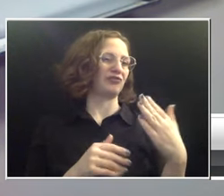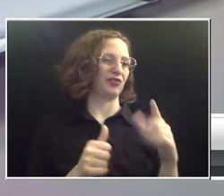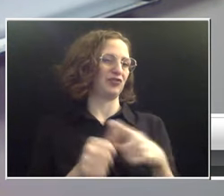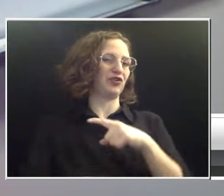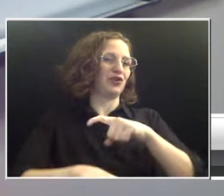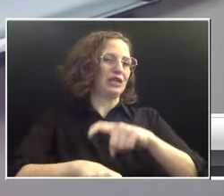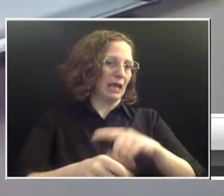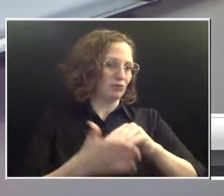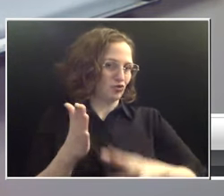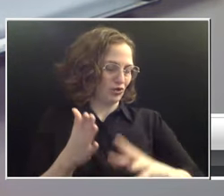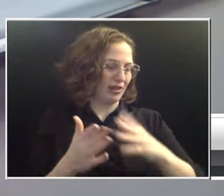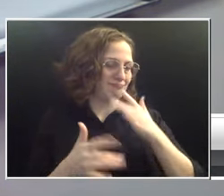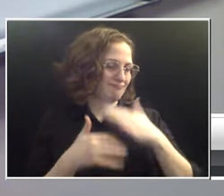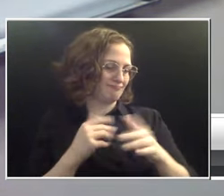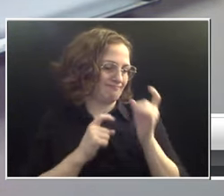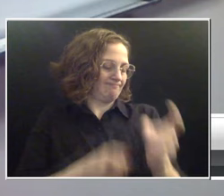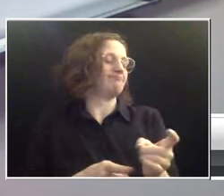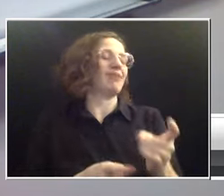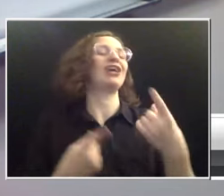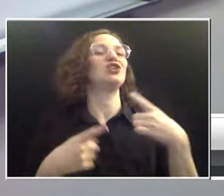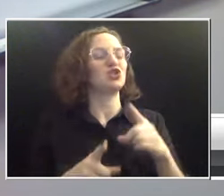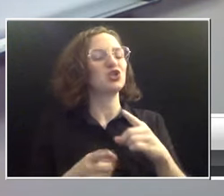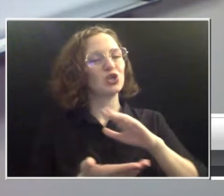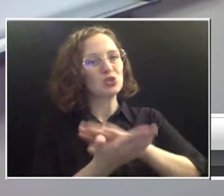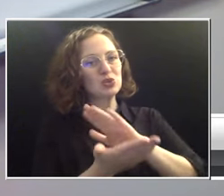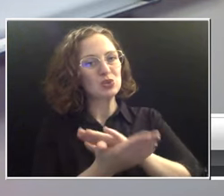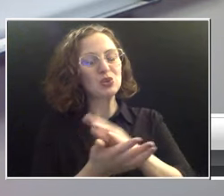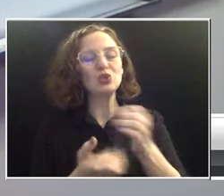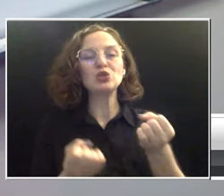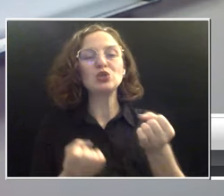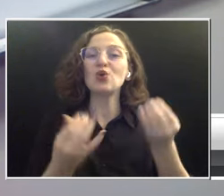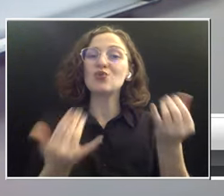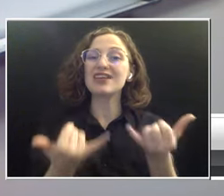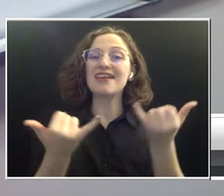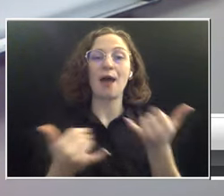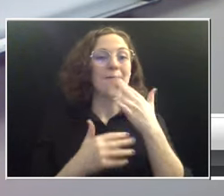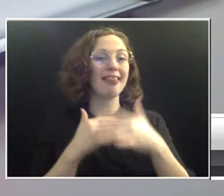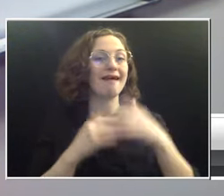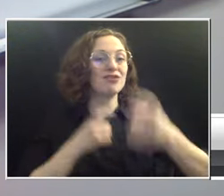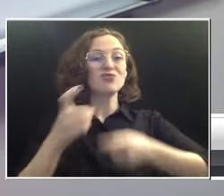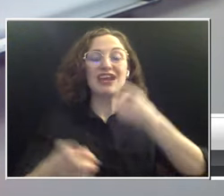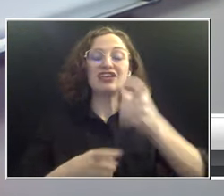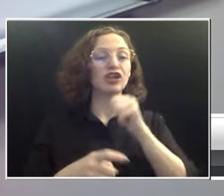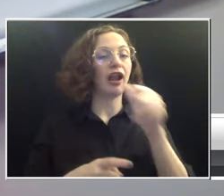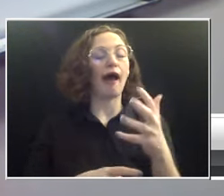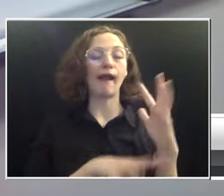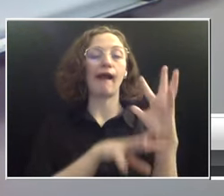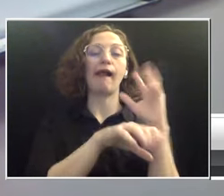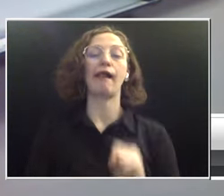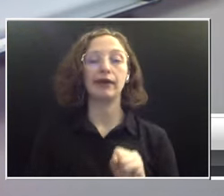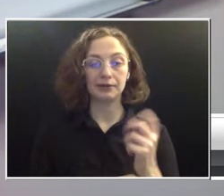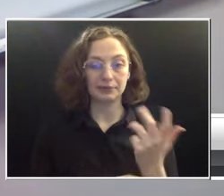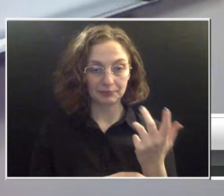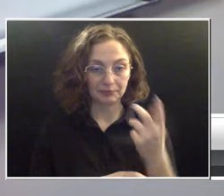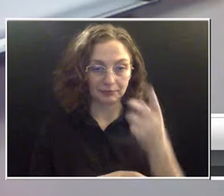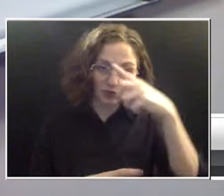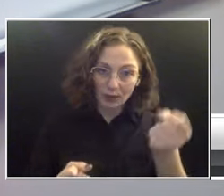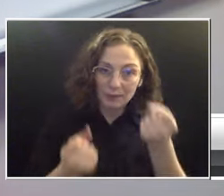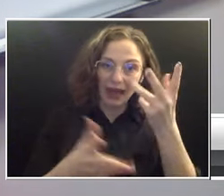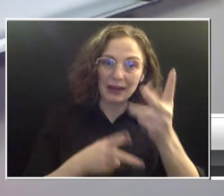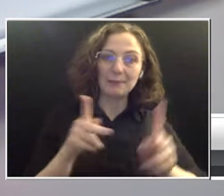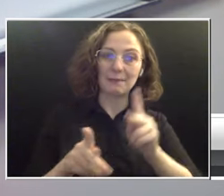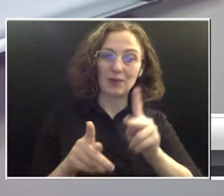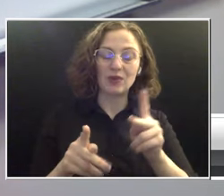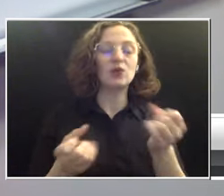donation isn't as routine a habit for a lot of people as it used to be. So this year, we're actually specifically challenging our